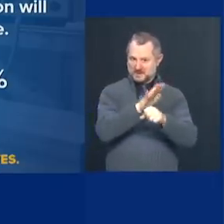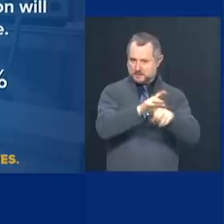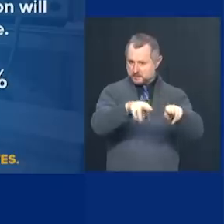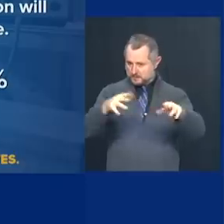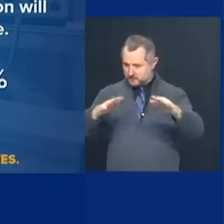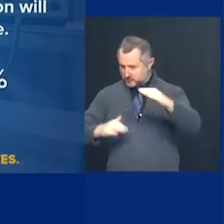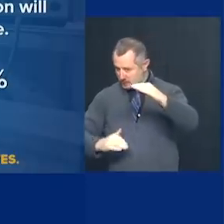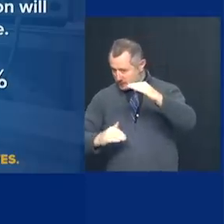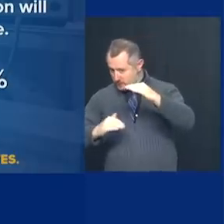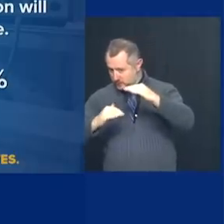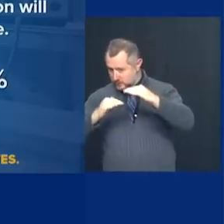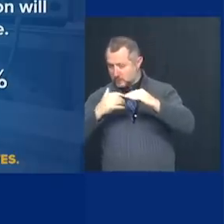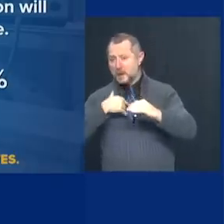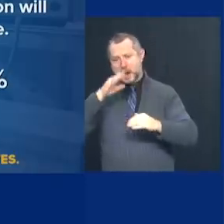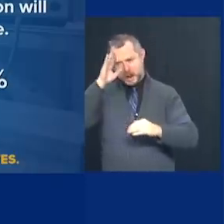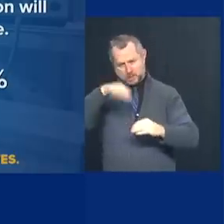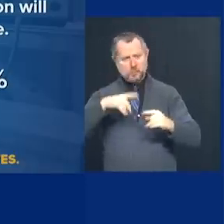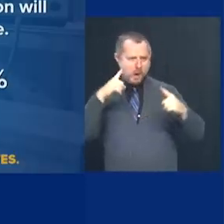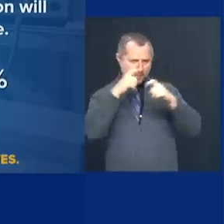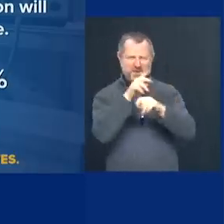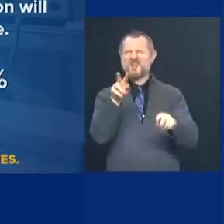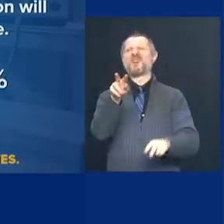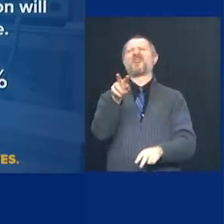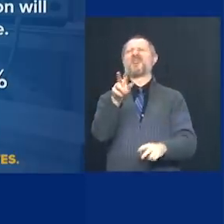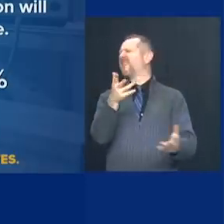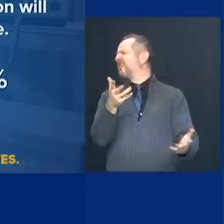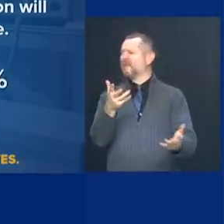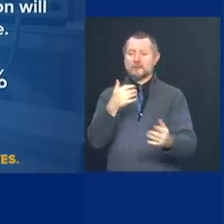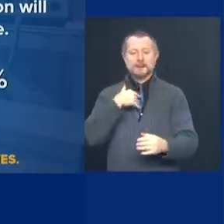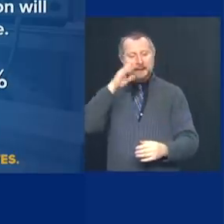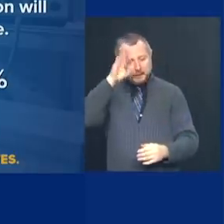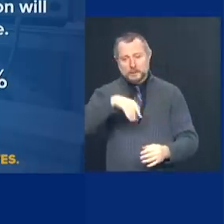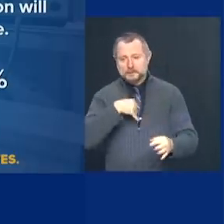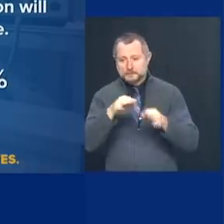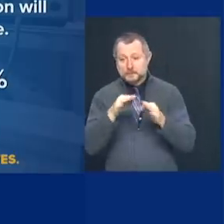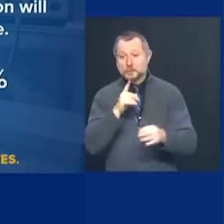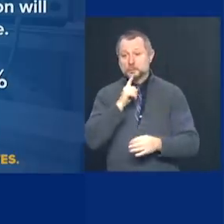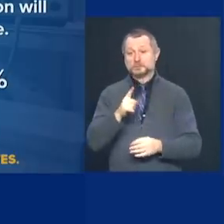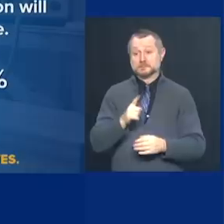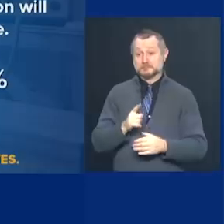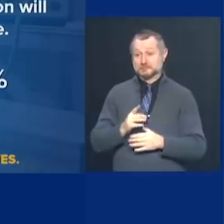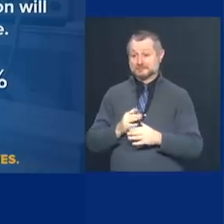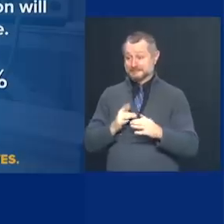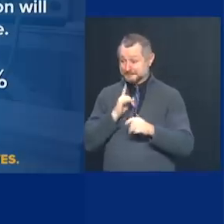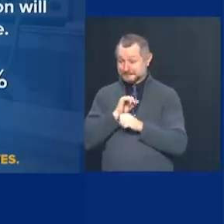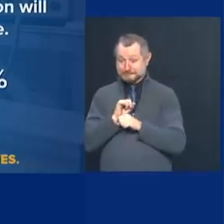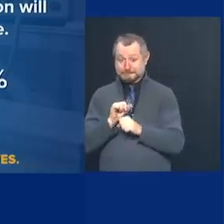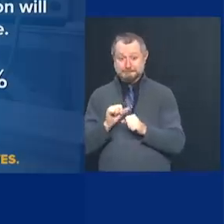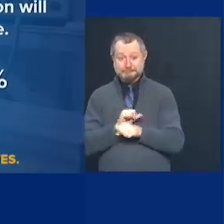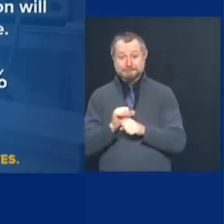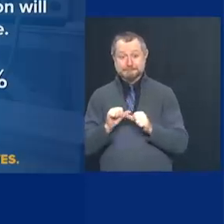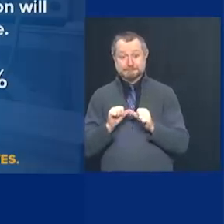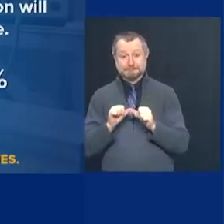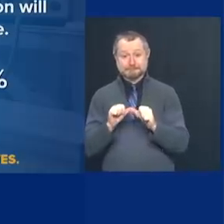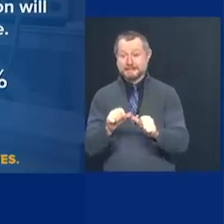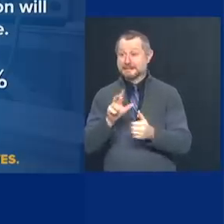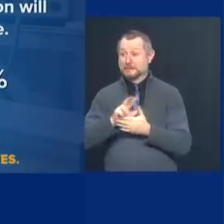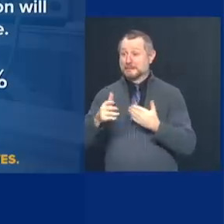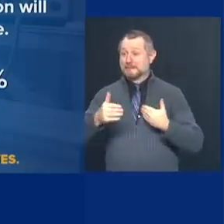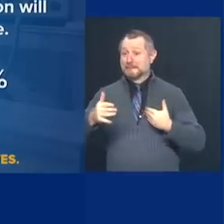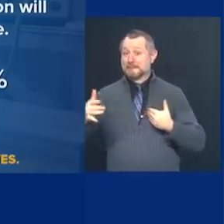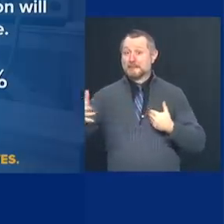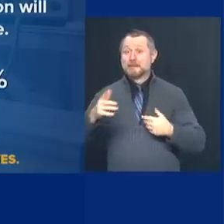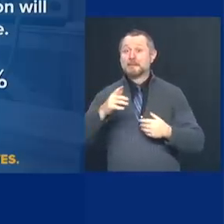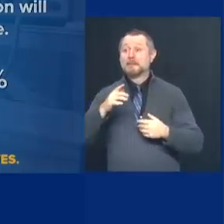complicated. If your seven day average says if it continues for three weeks, you're going to hit 90% of your